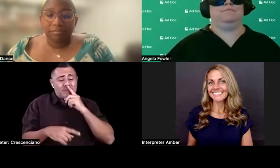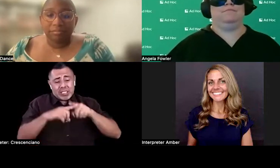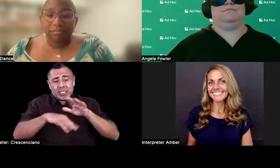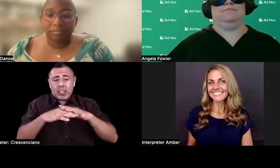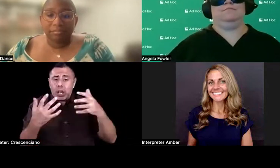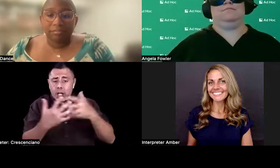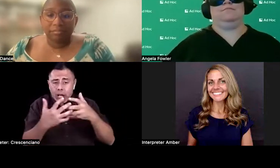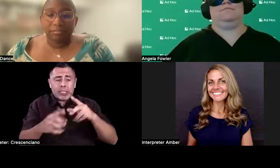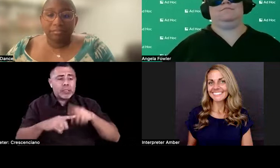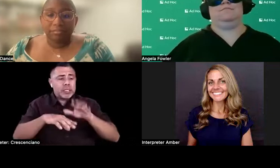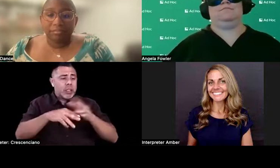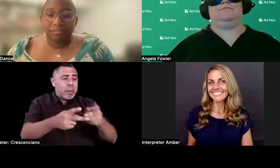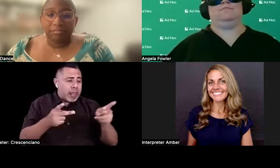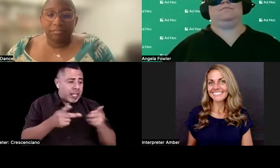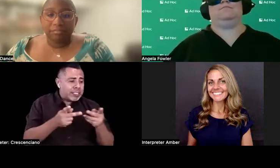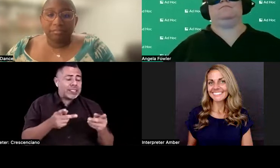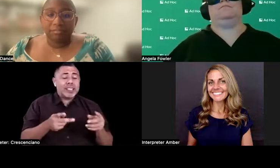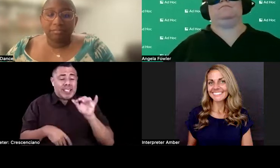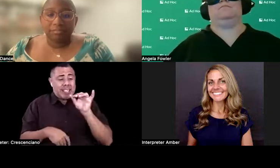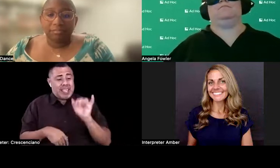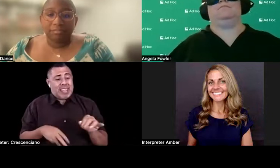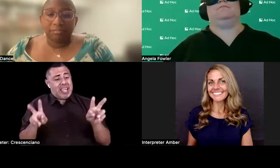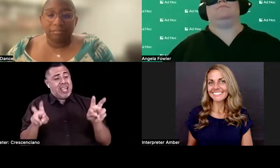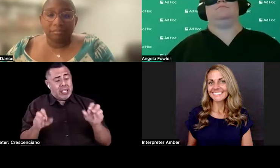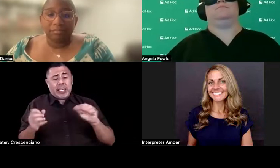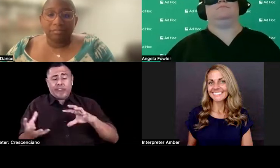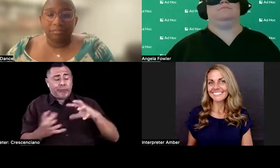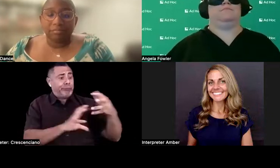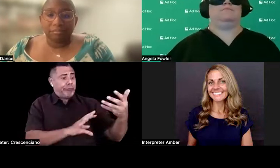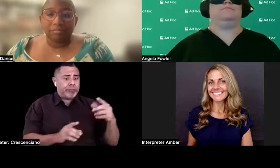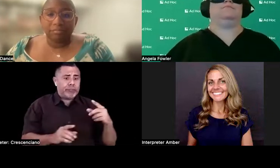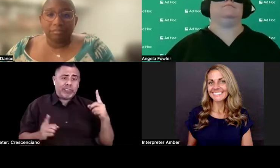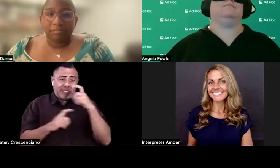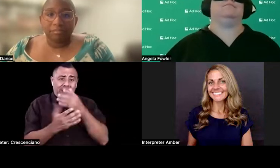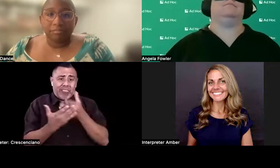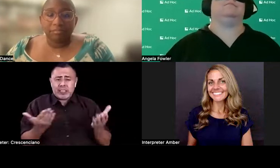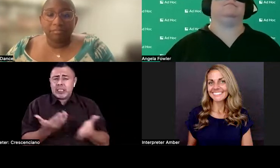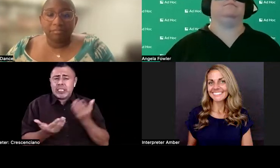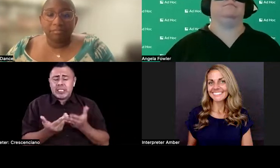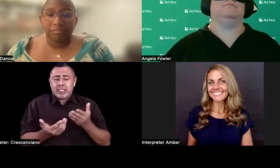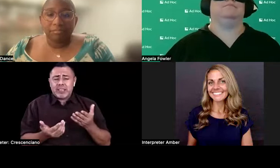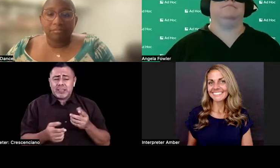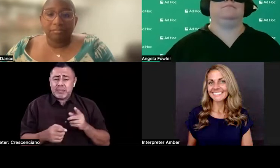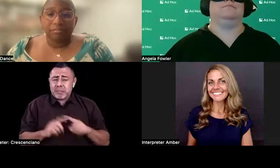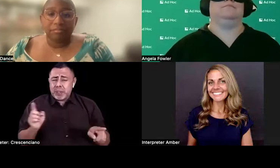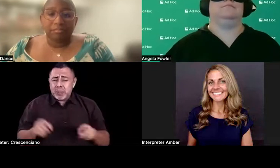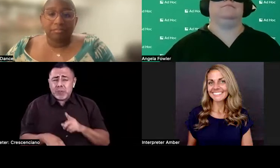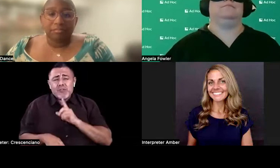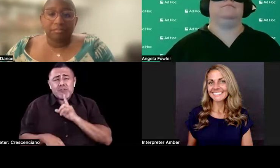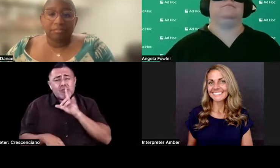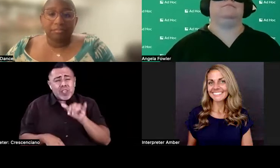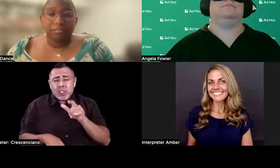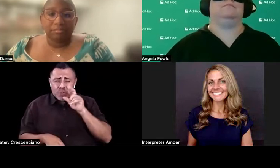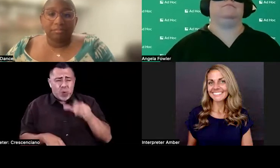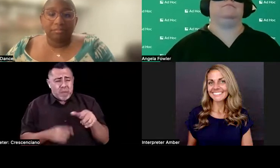gets very convoluted very quickly in a way that it doesn't have to, if the folks that are charged with making these decisions choose to